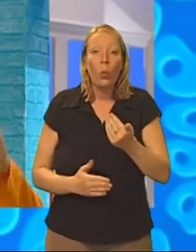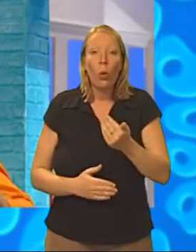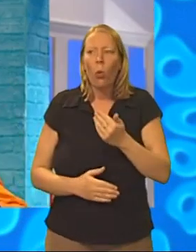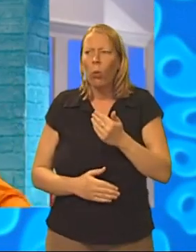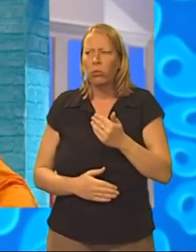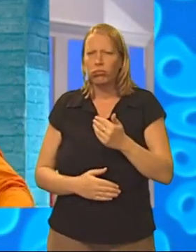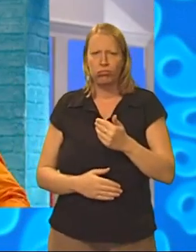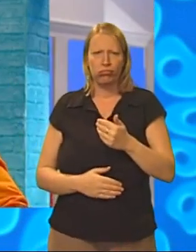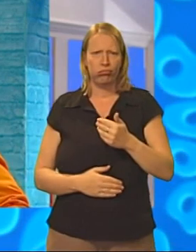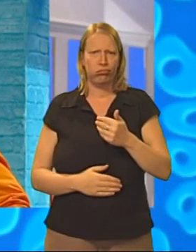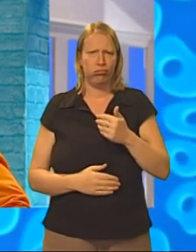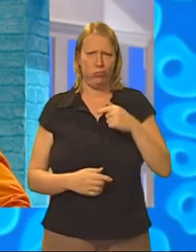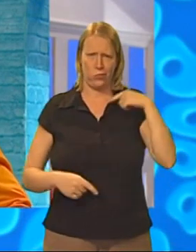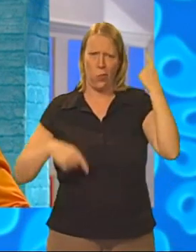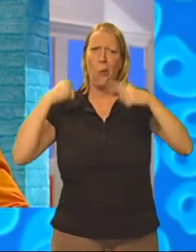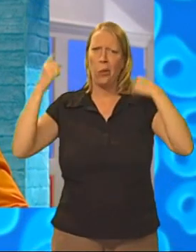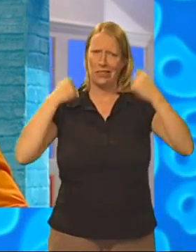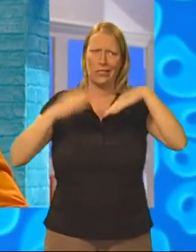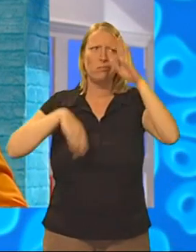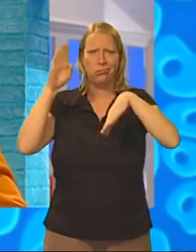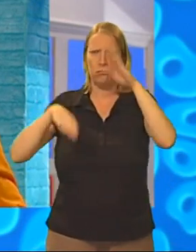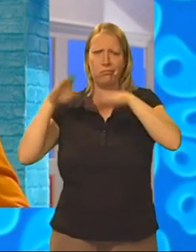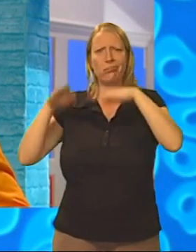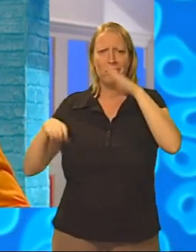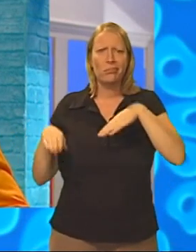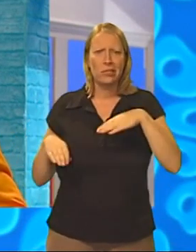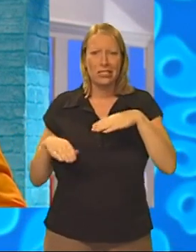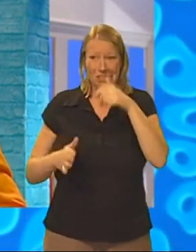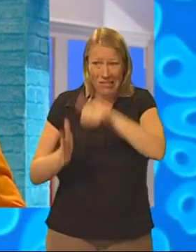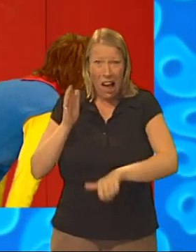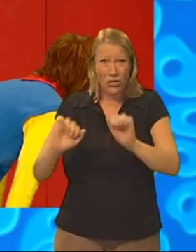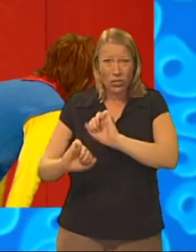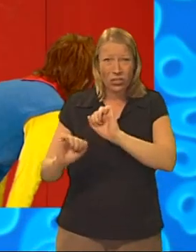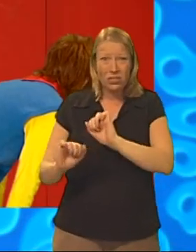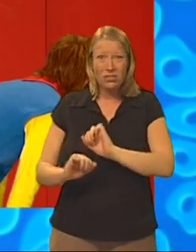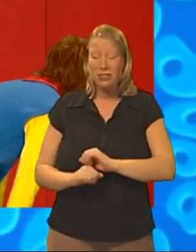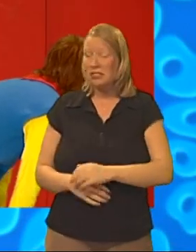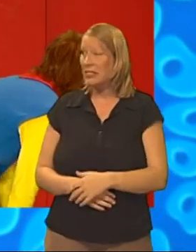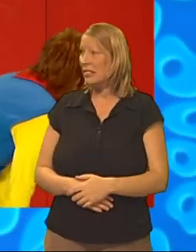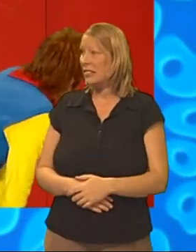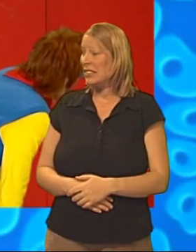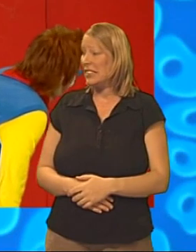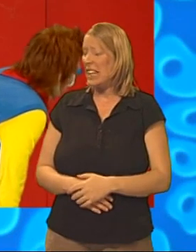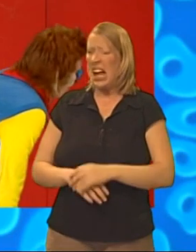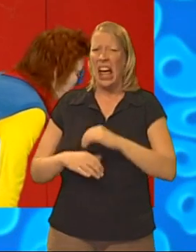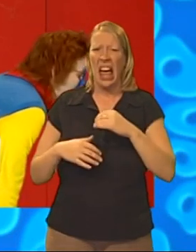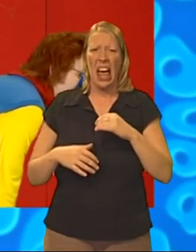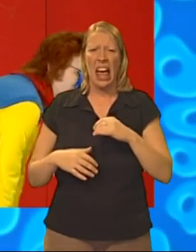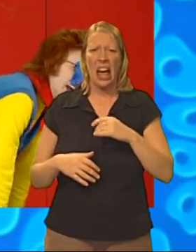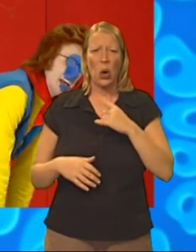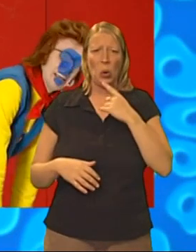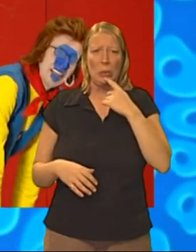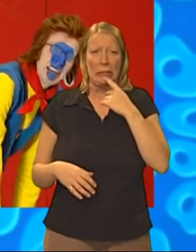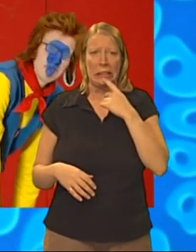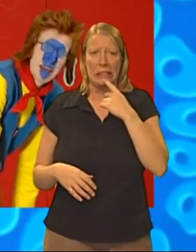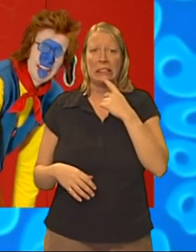Ooh. Well, he's a very noisy decorator. Has he started yet? Oops. Sorry.